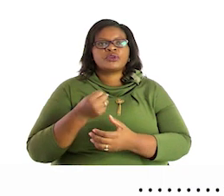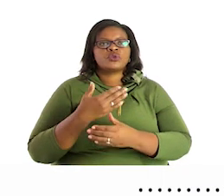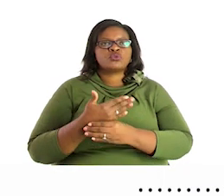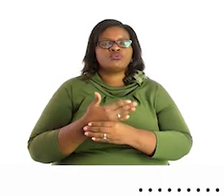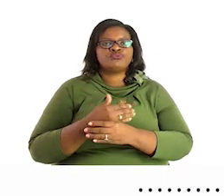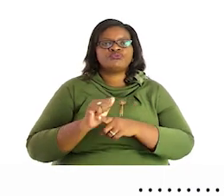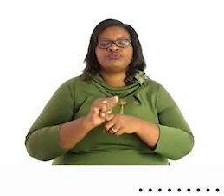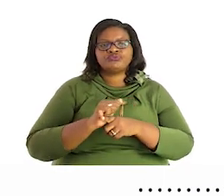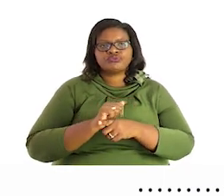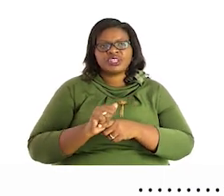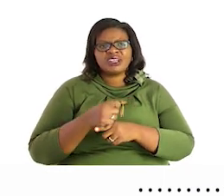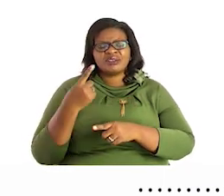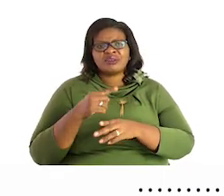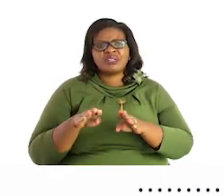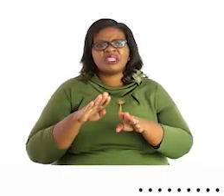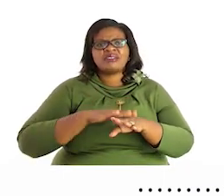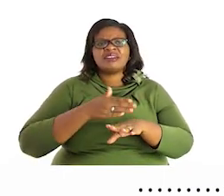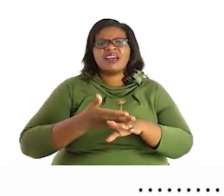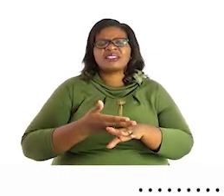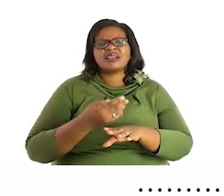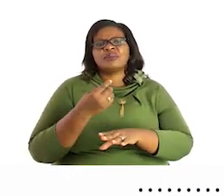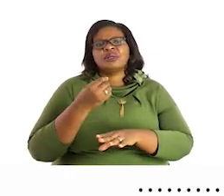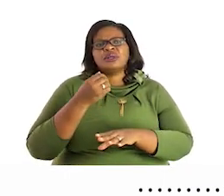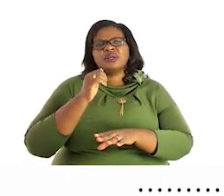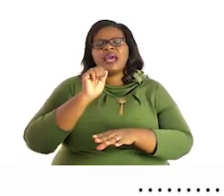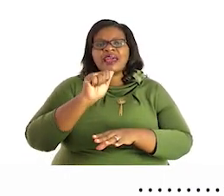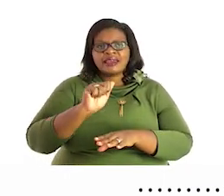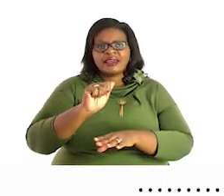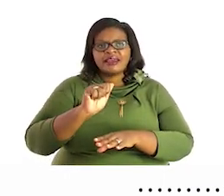i will only do a then you do the rest on your own